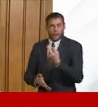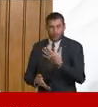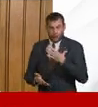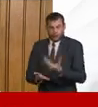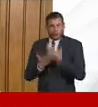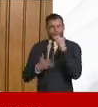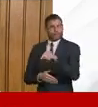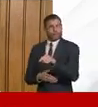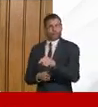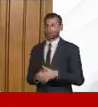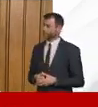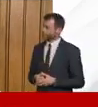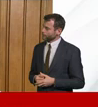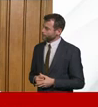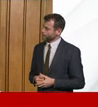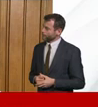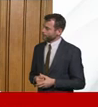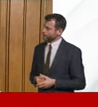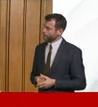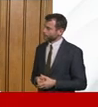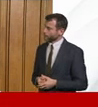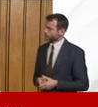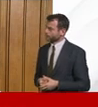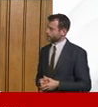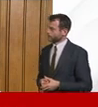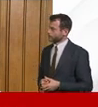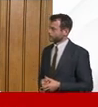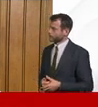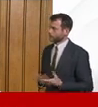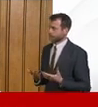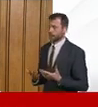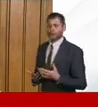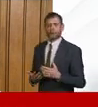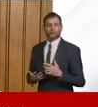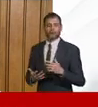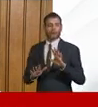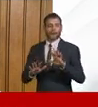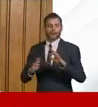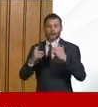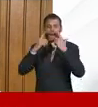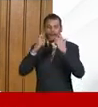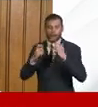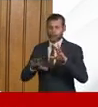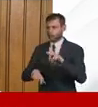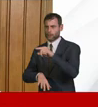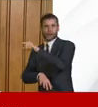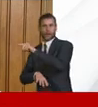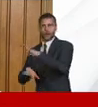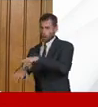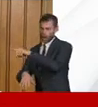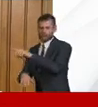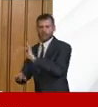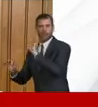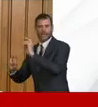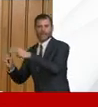start to as there is a tendency at the moment i think to start comparing individual countries uh what the death rate has been how